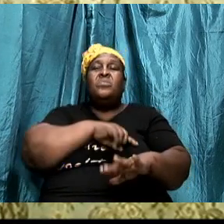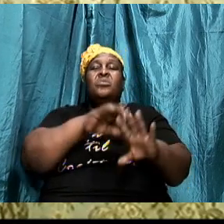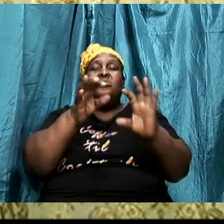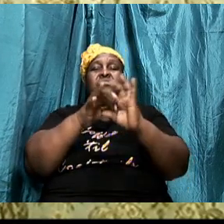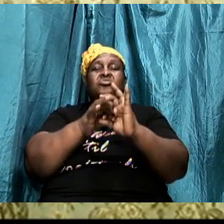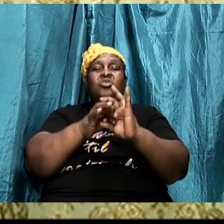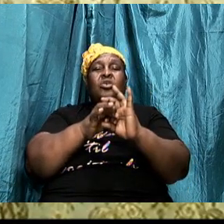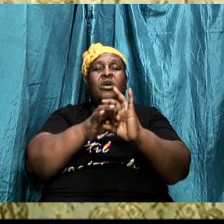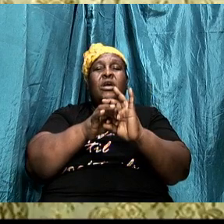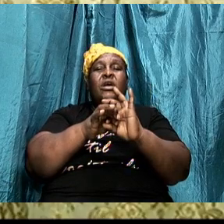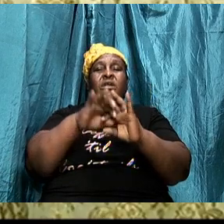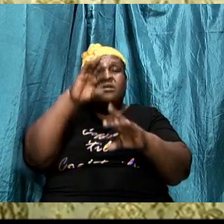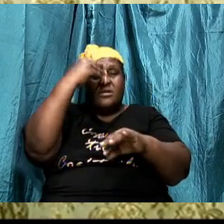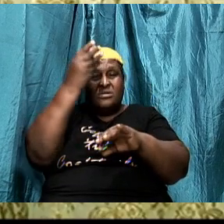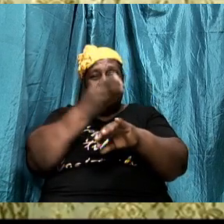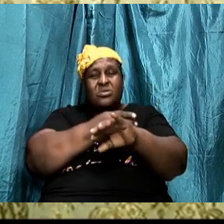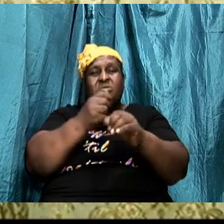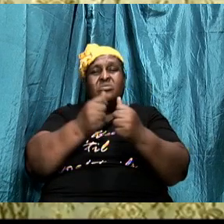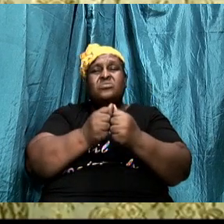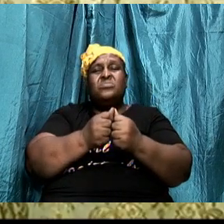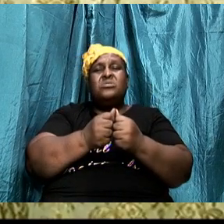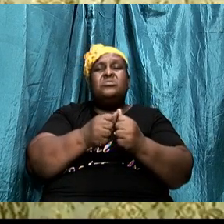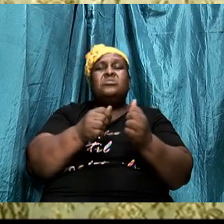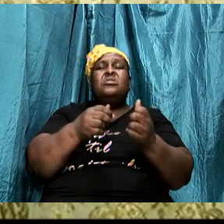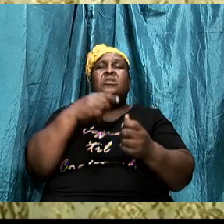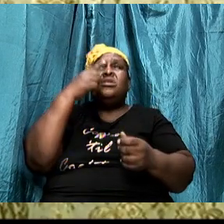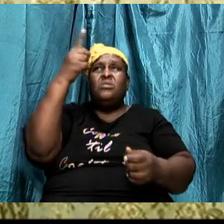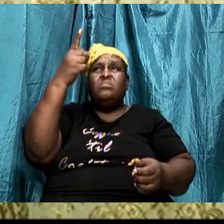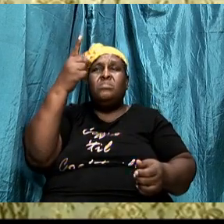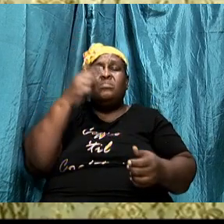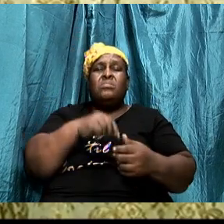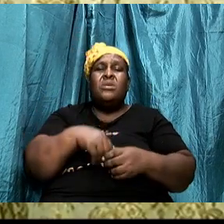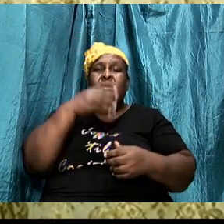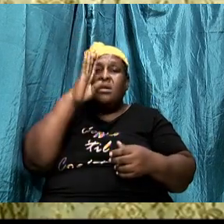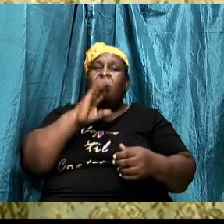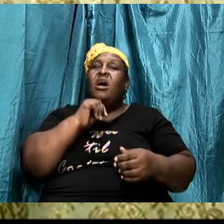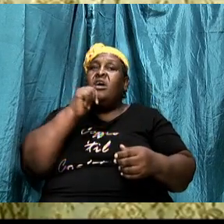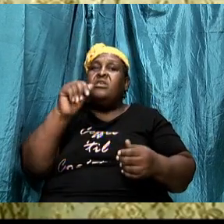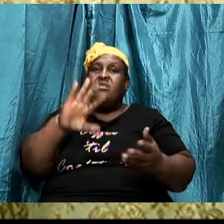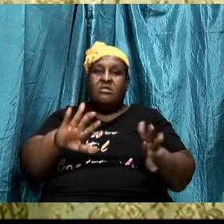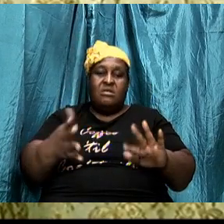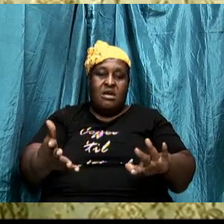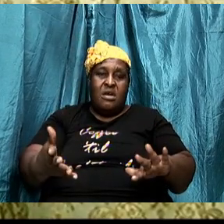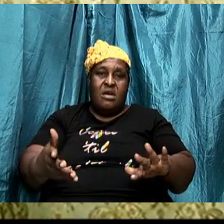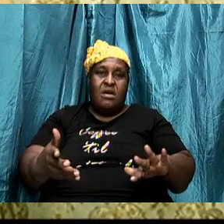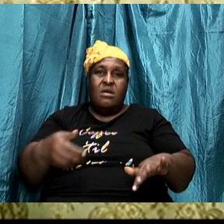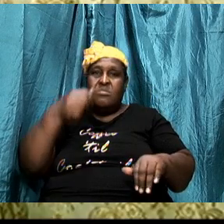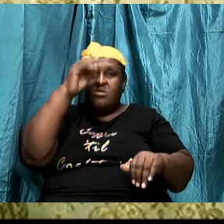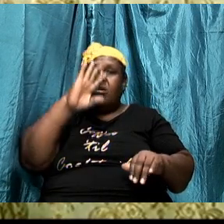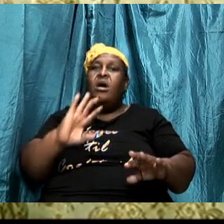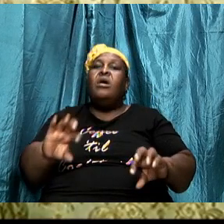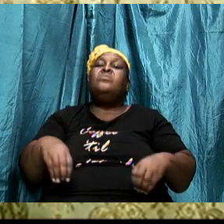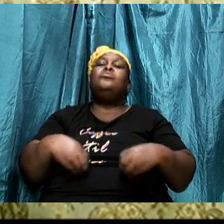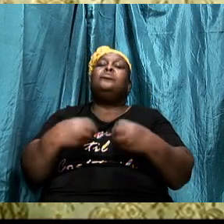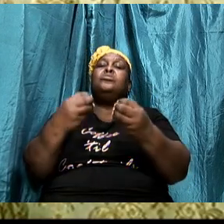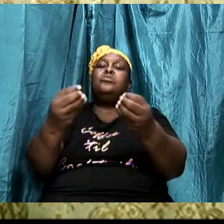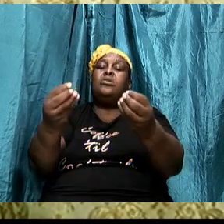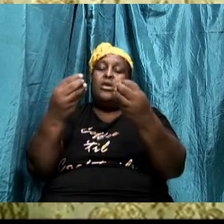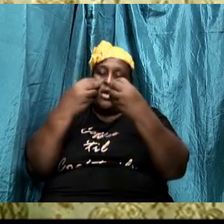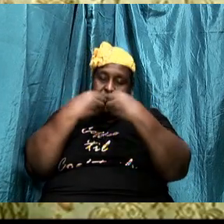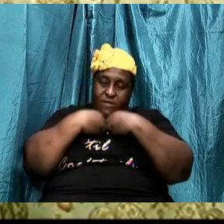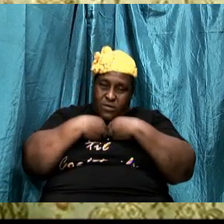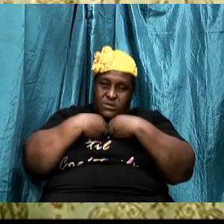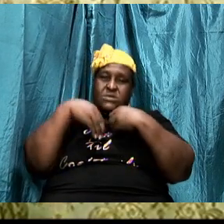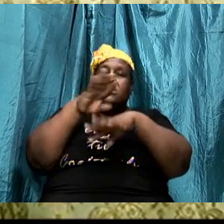which mean that God will not die but God will give us the